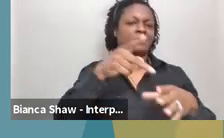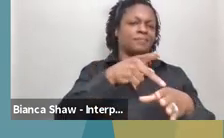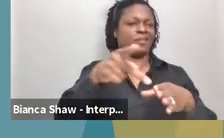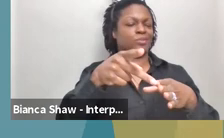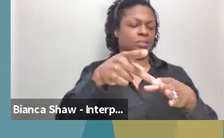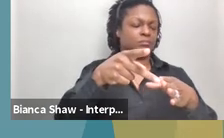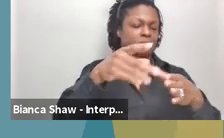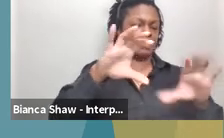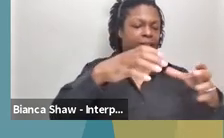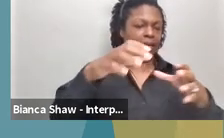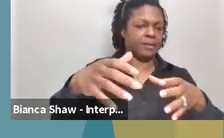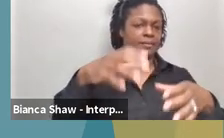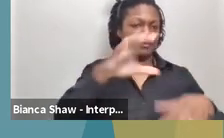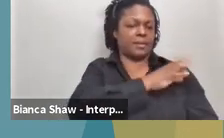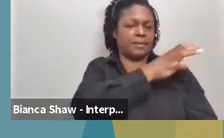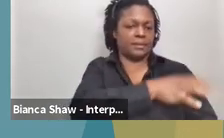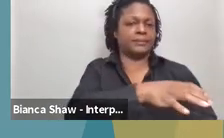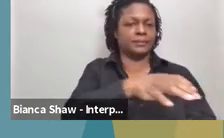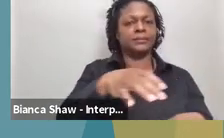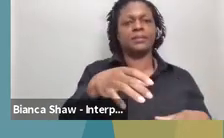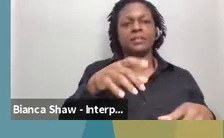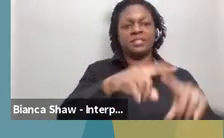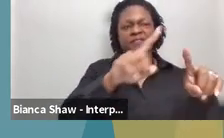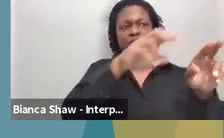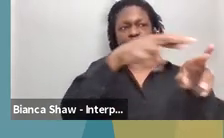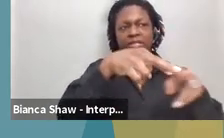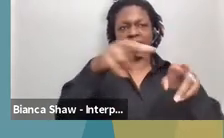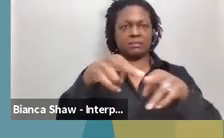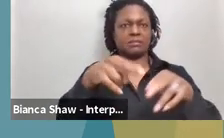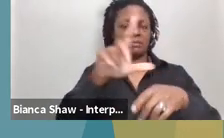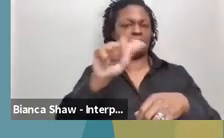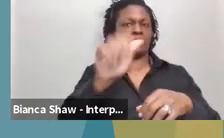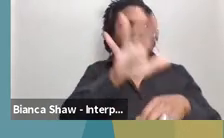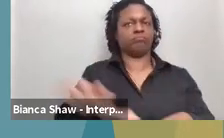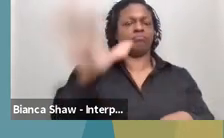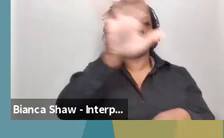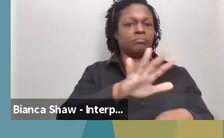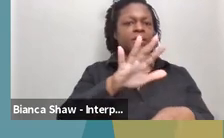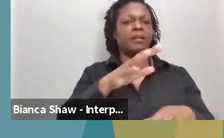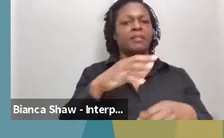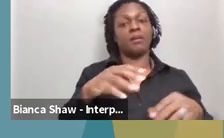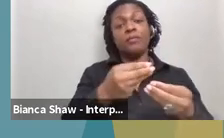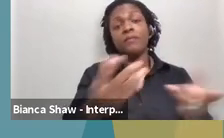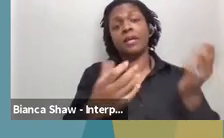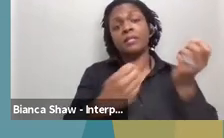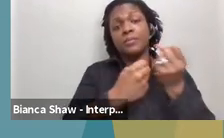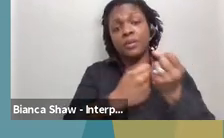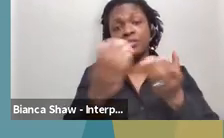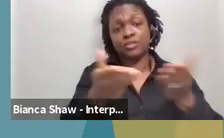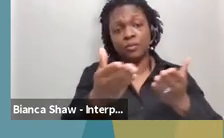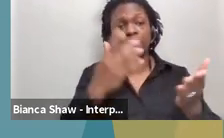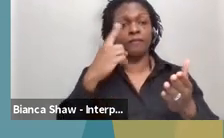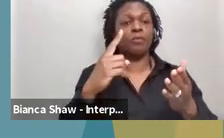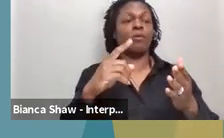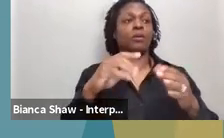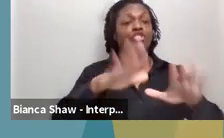in different regions around the state. And there are also supportive services for children and youth with special health care